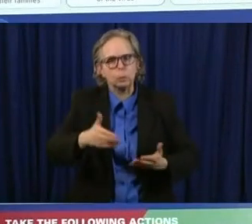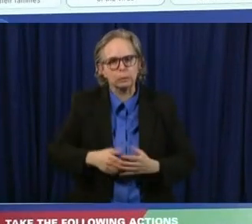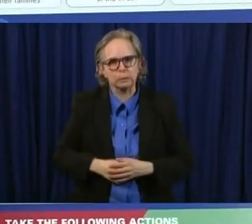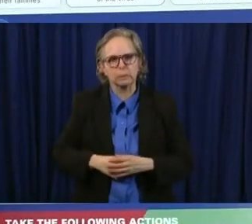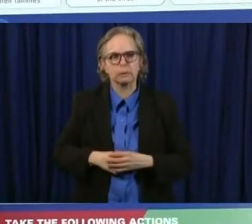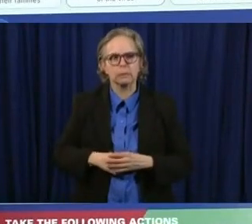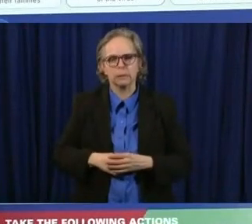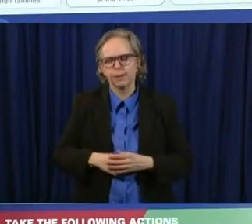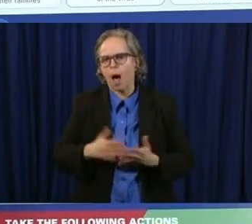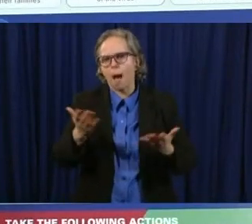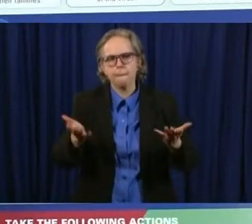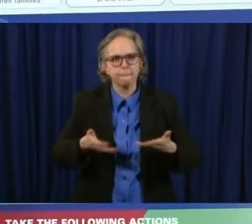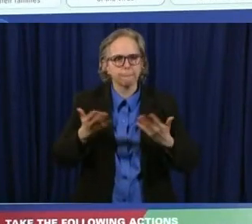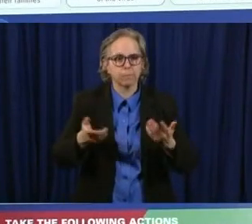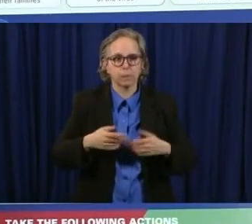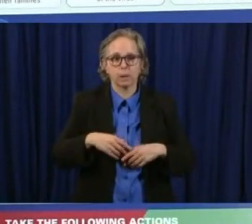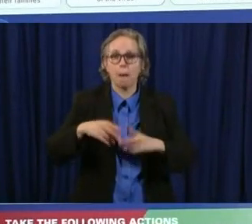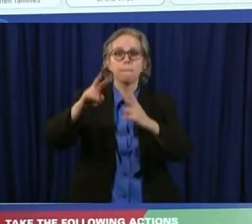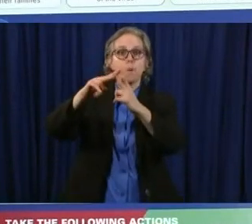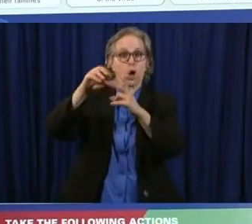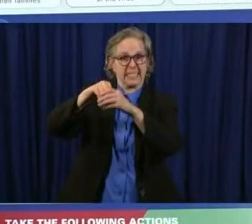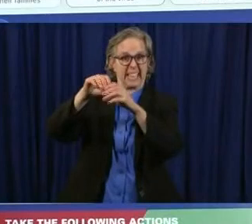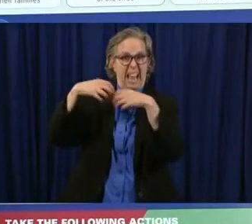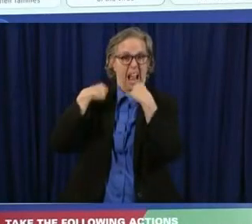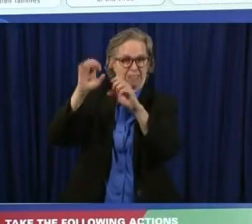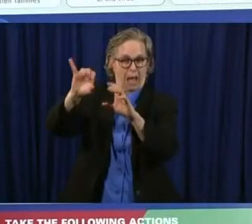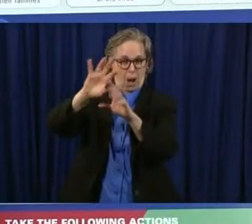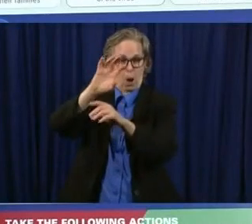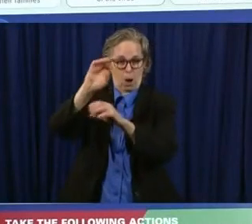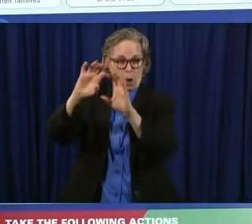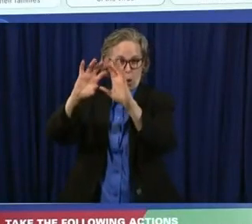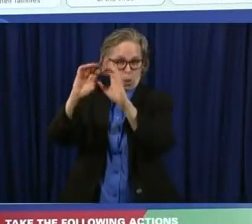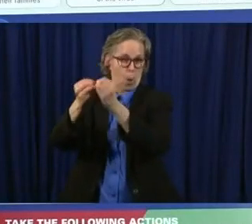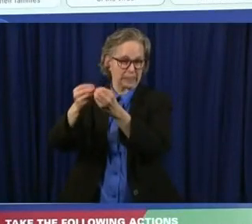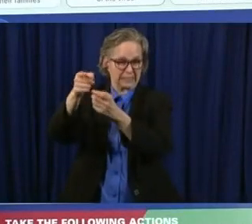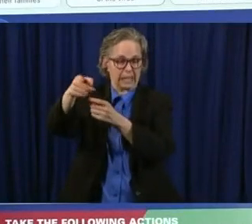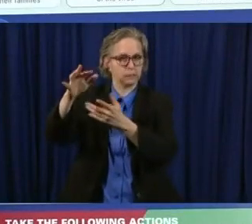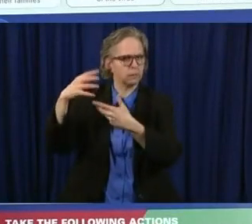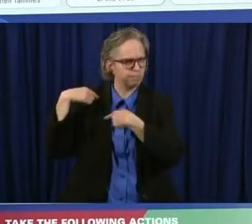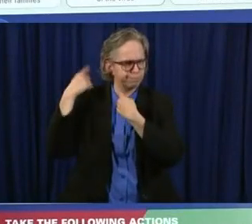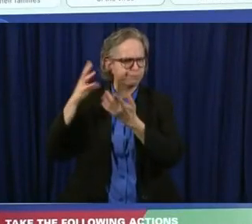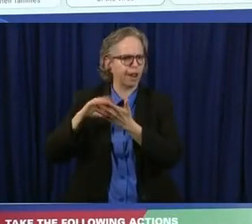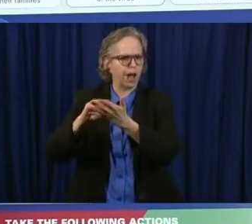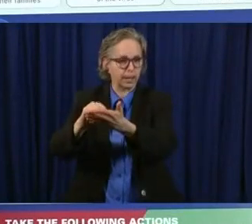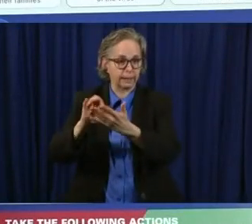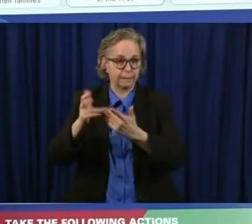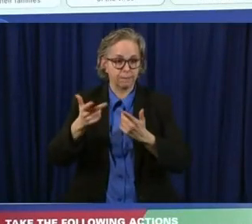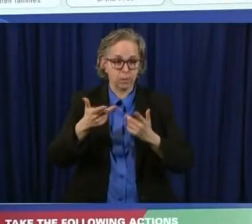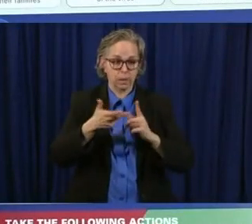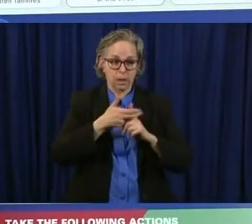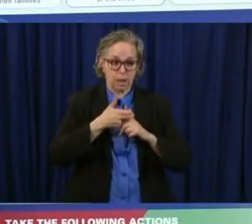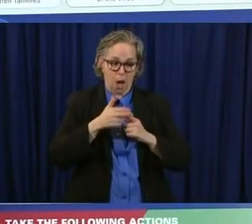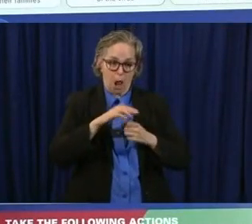partners in health has learned around the world is that when you get a local health worker the most important thing is that someone that that